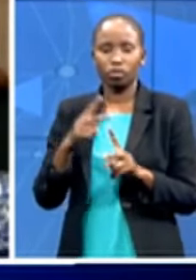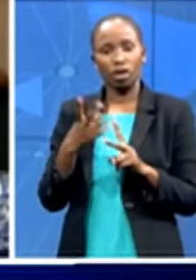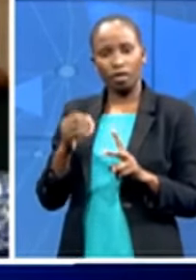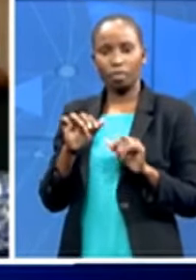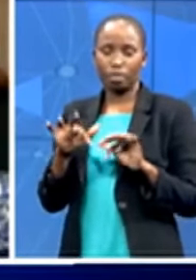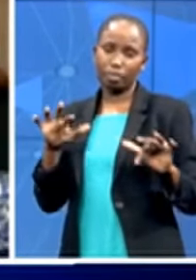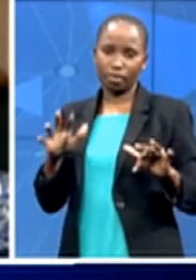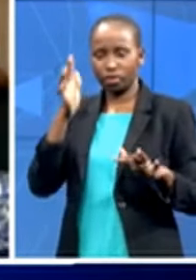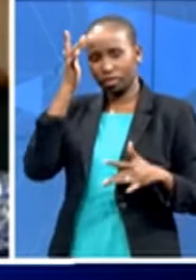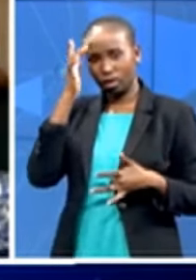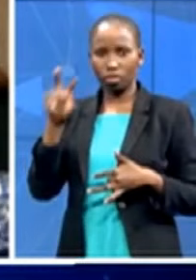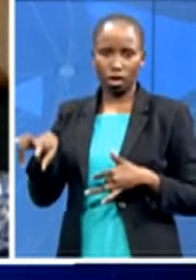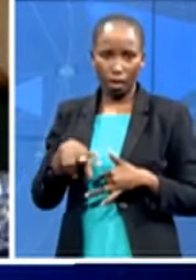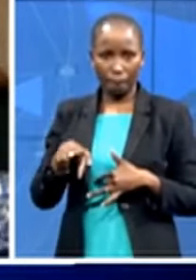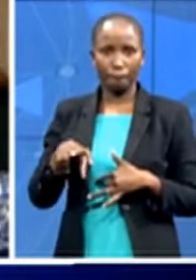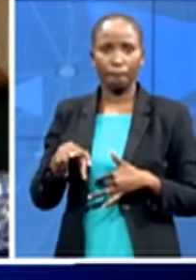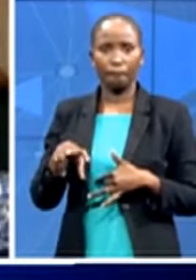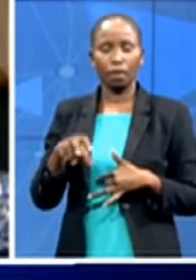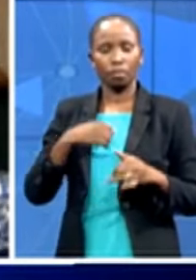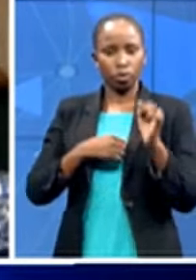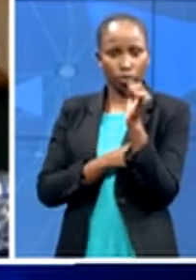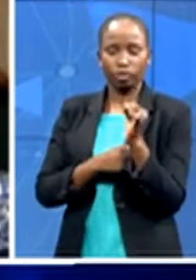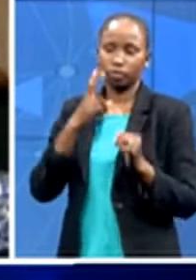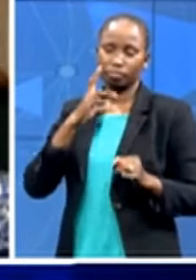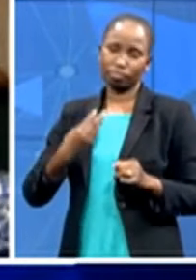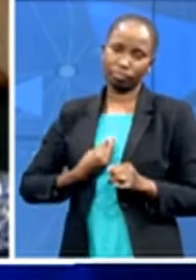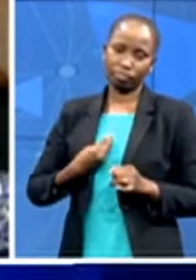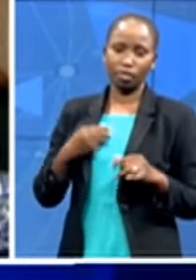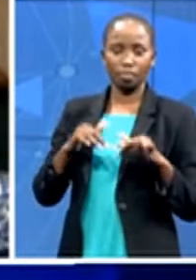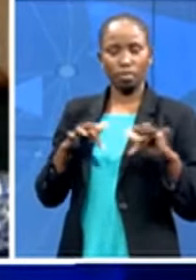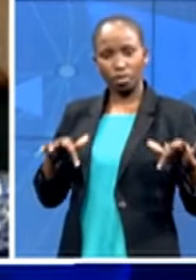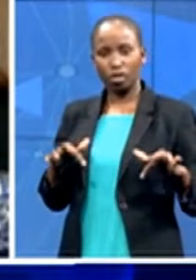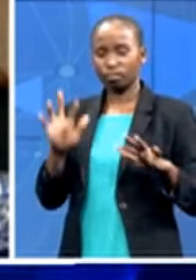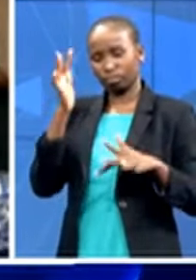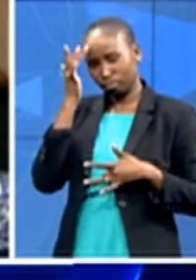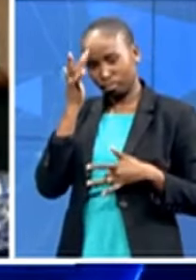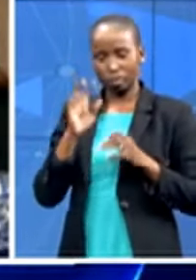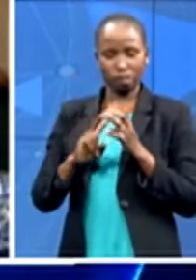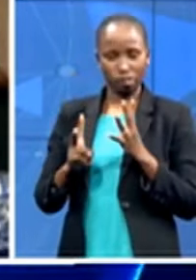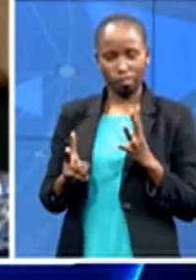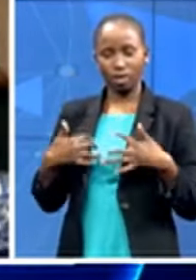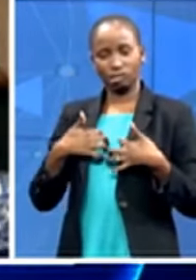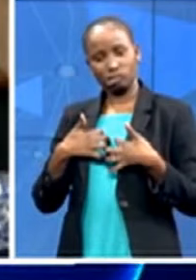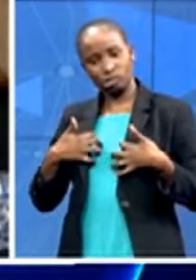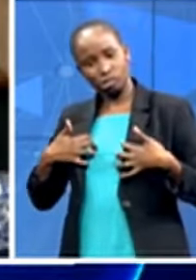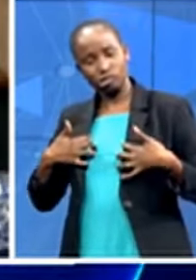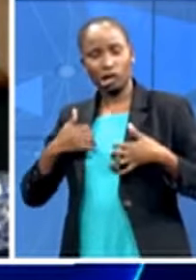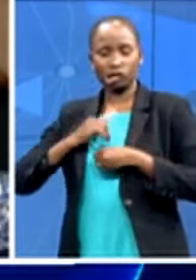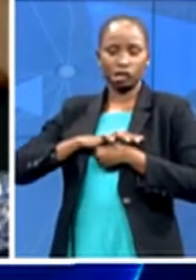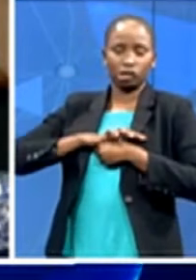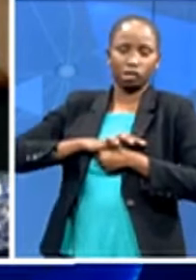youngsters becoming quite quite ill a lot of anxiety disorders um a lot of the youth i think have been suffering